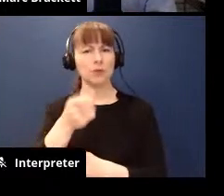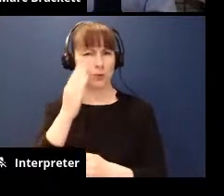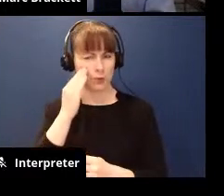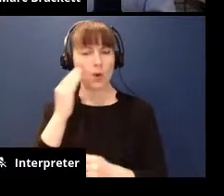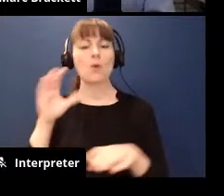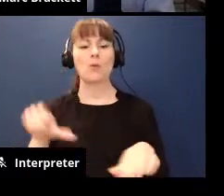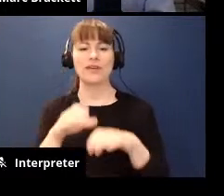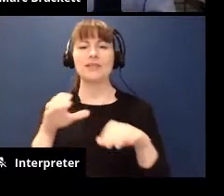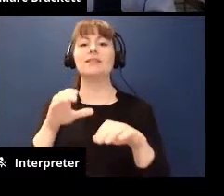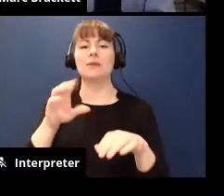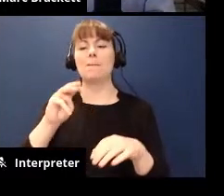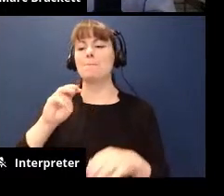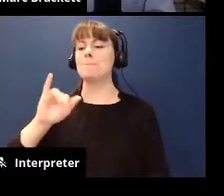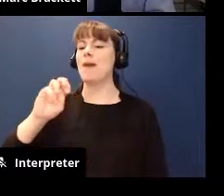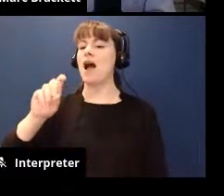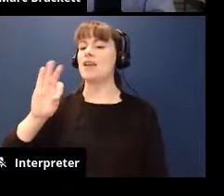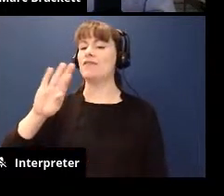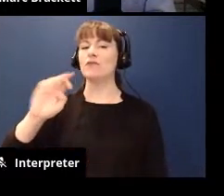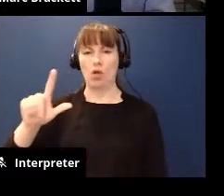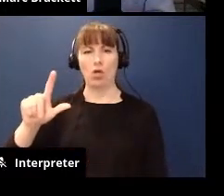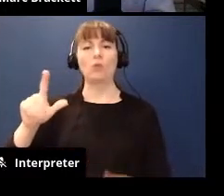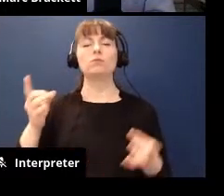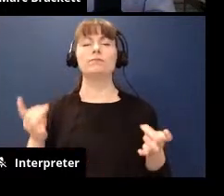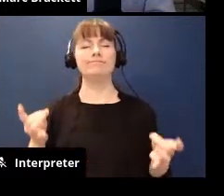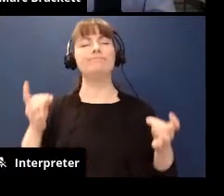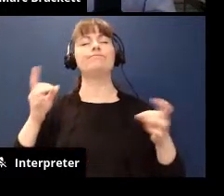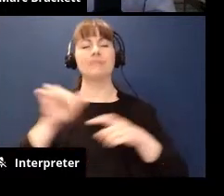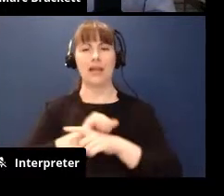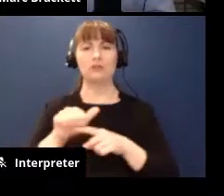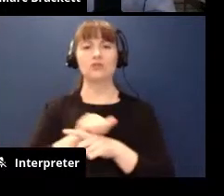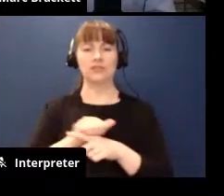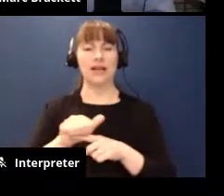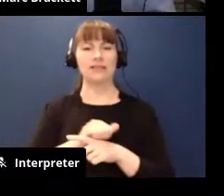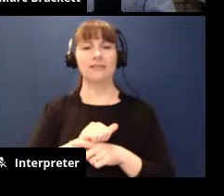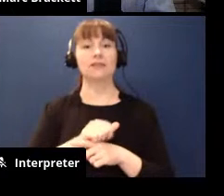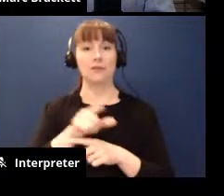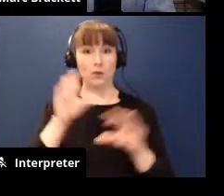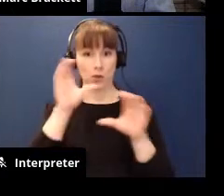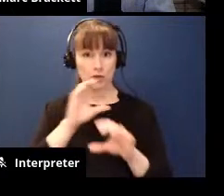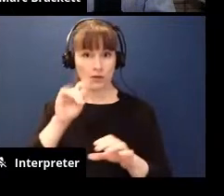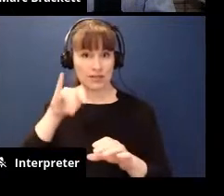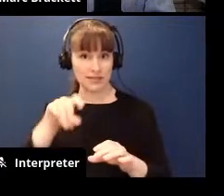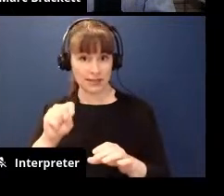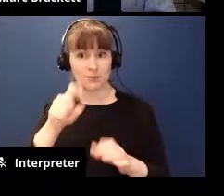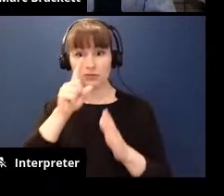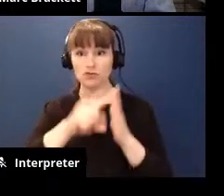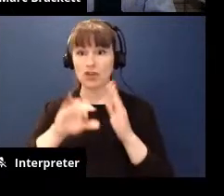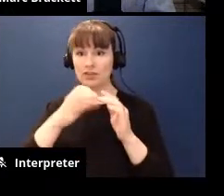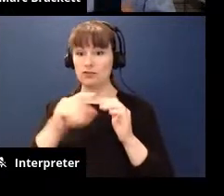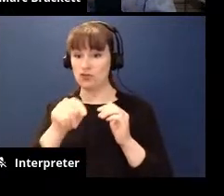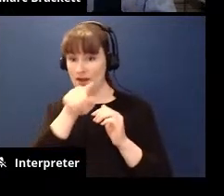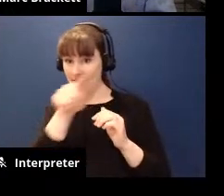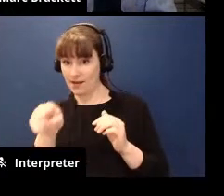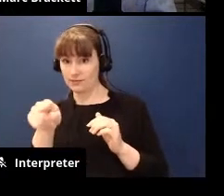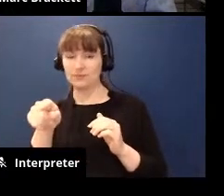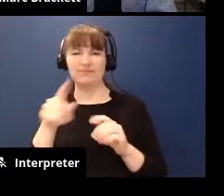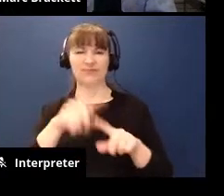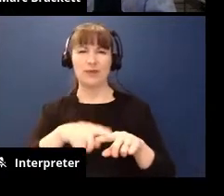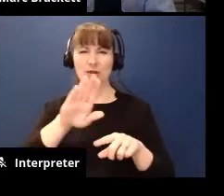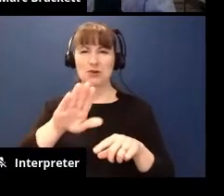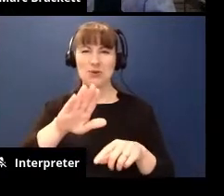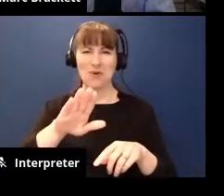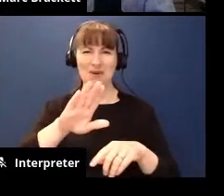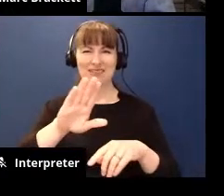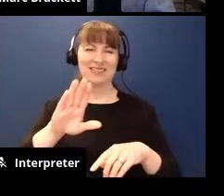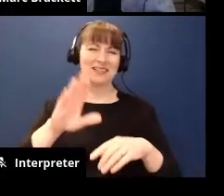mindfulness exercises so folks are looking for some tips uh check out the chat over here down here depending on what platform you're on